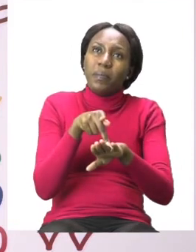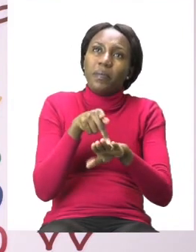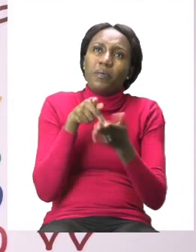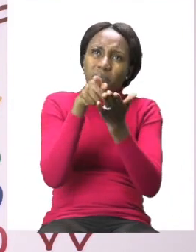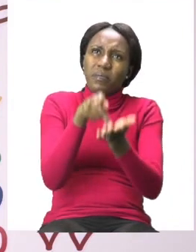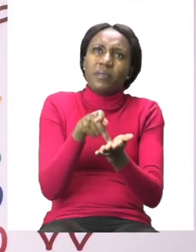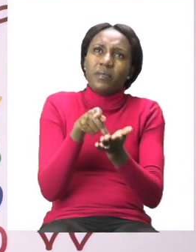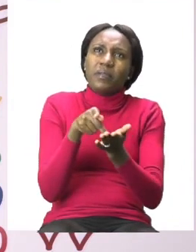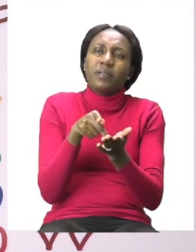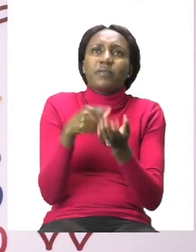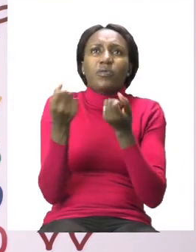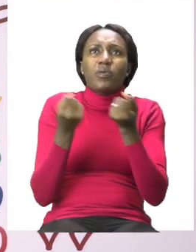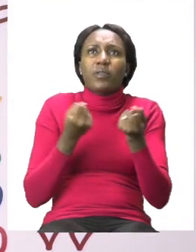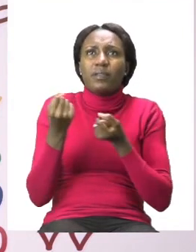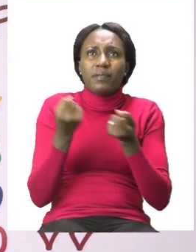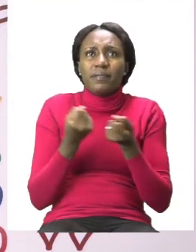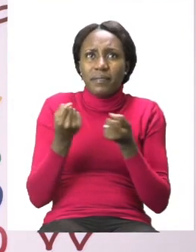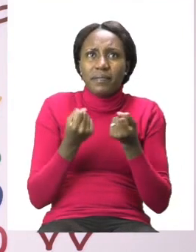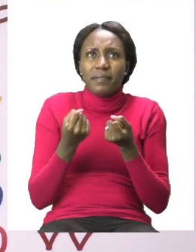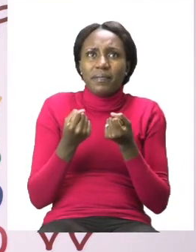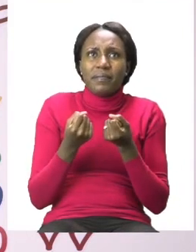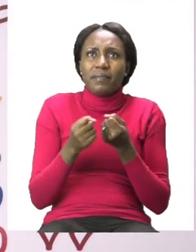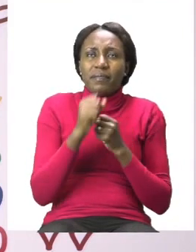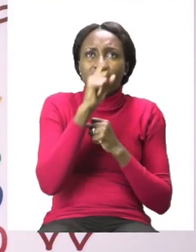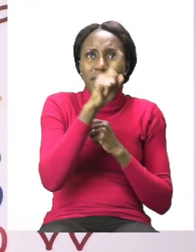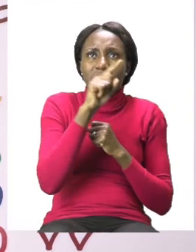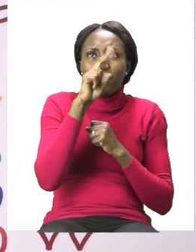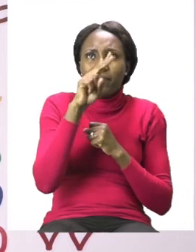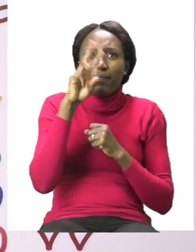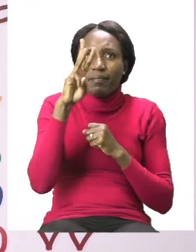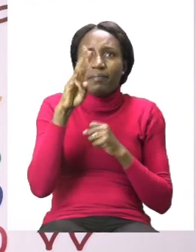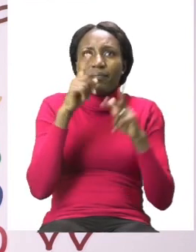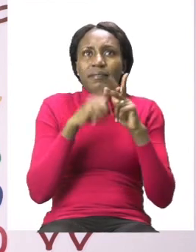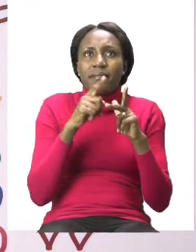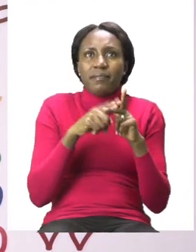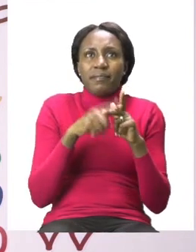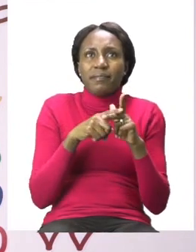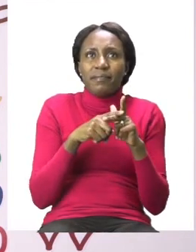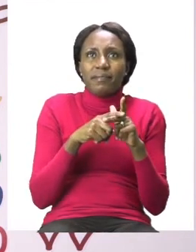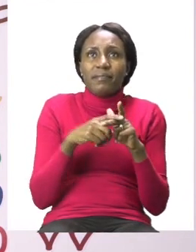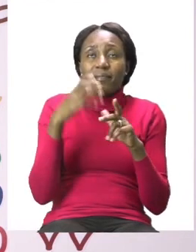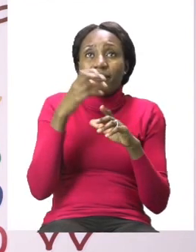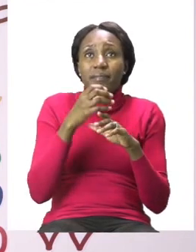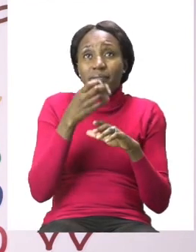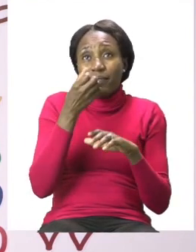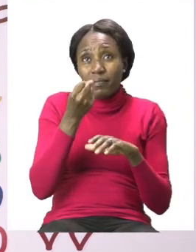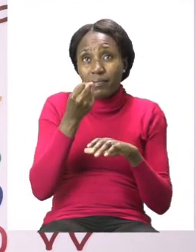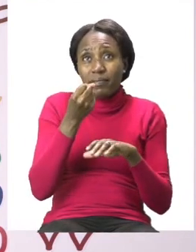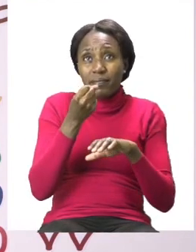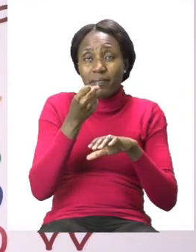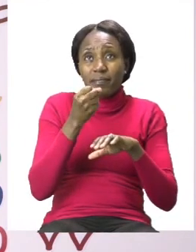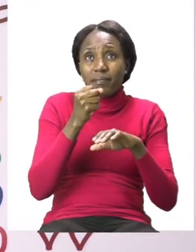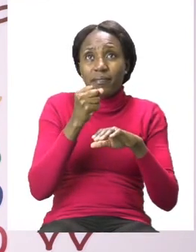one, two, three windows. It also has a chimney for when we want to